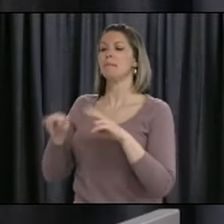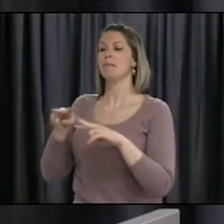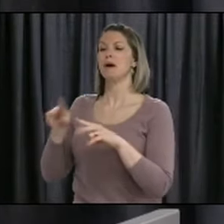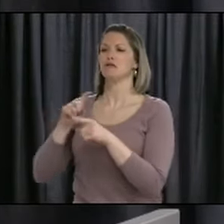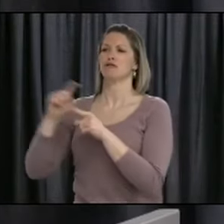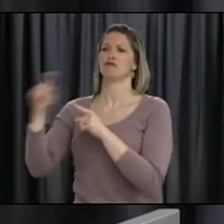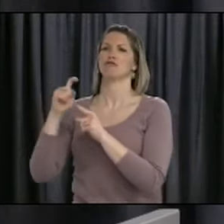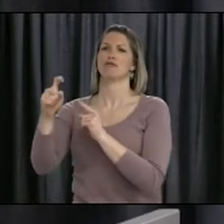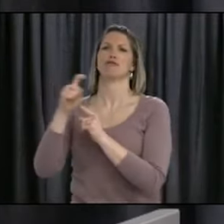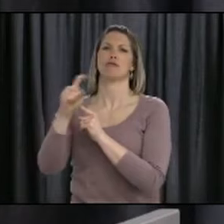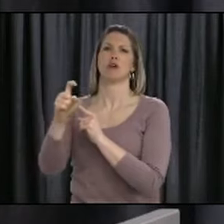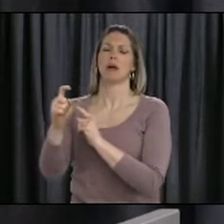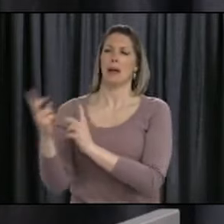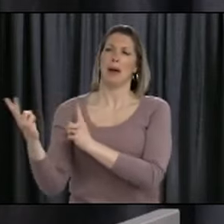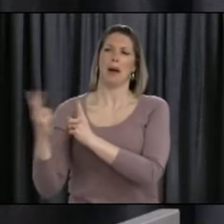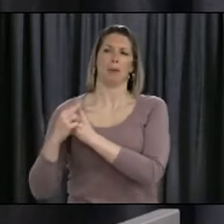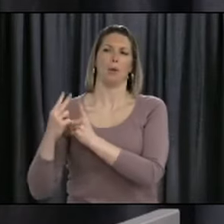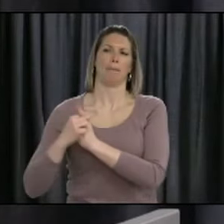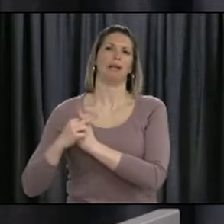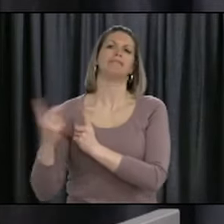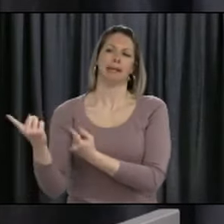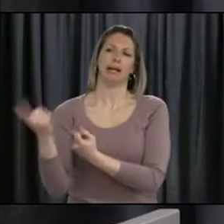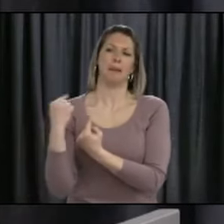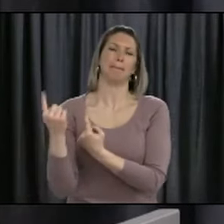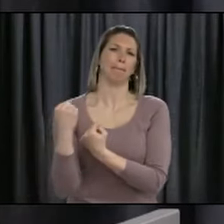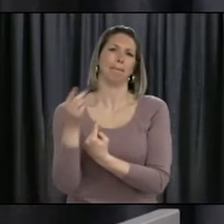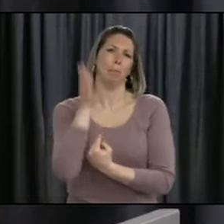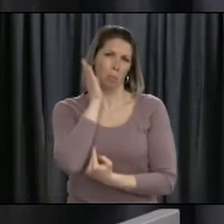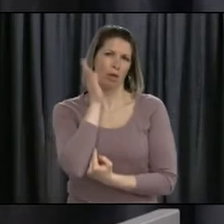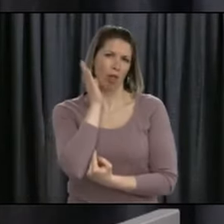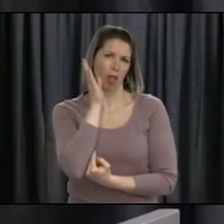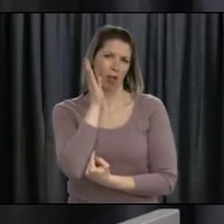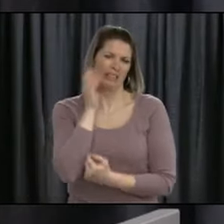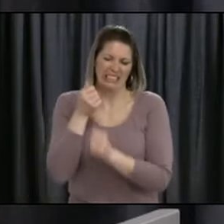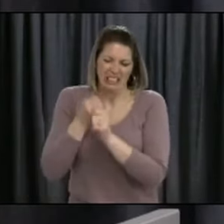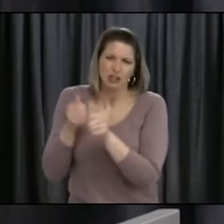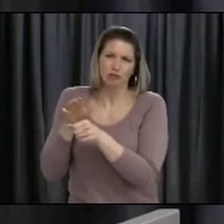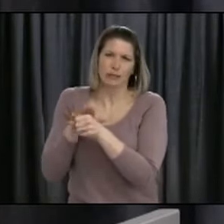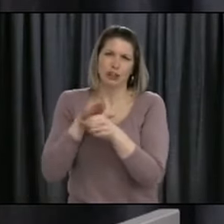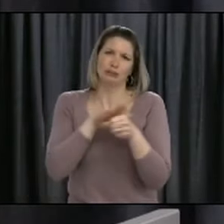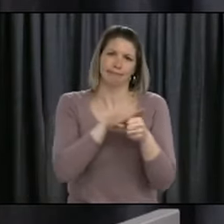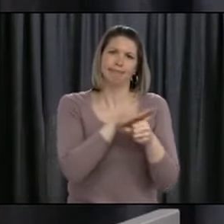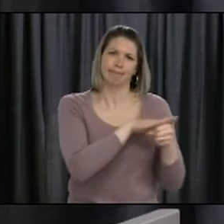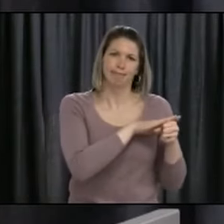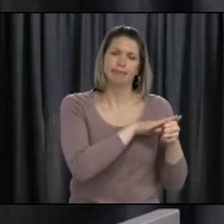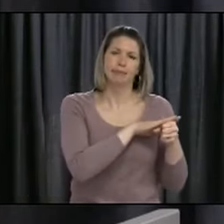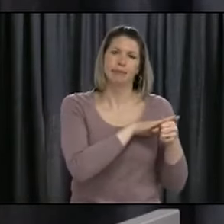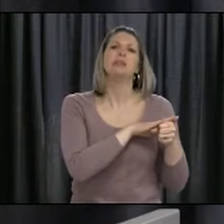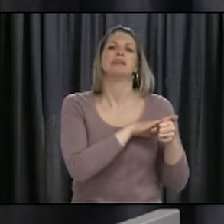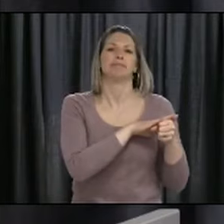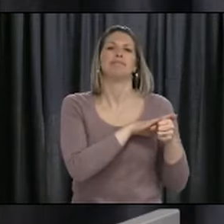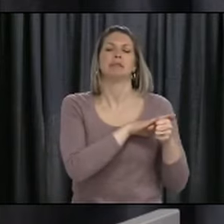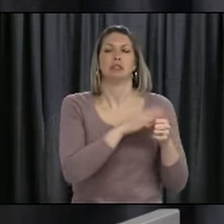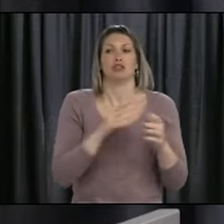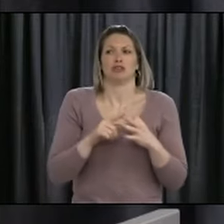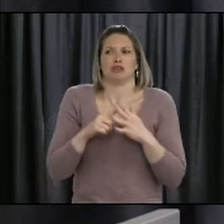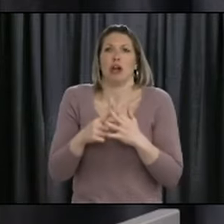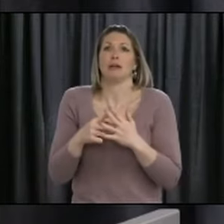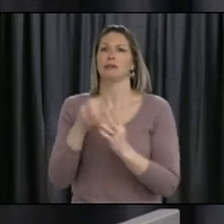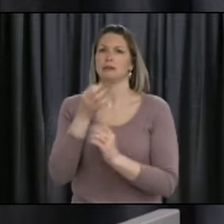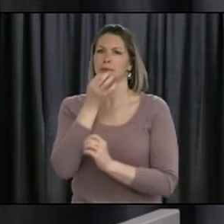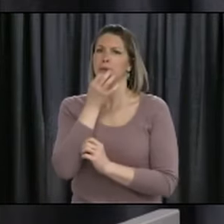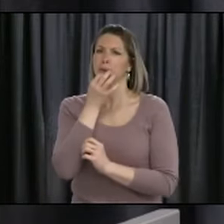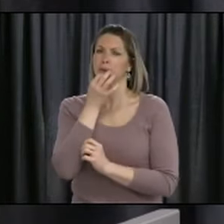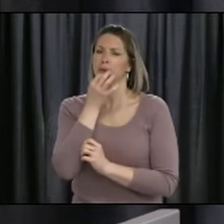for planned procedures on a clinical need of priority basis, and similarly to work through diagnostic tests. But at the back of